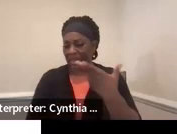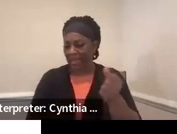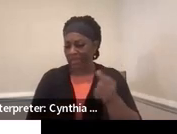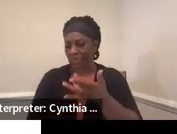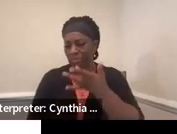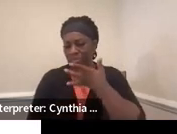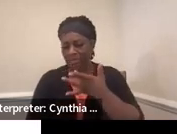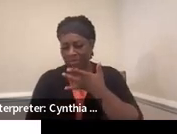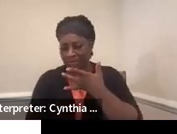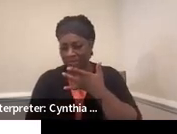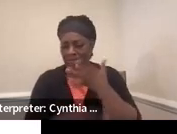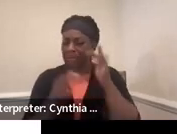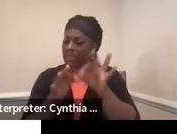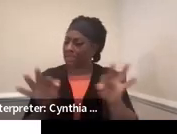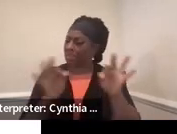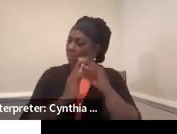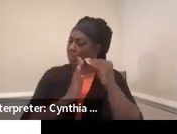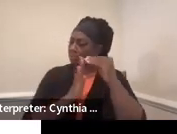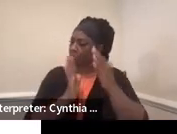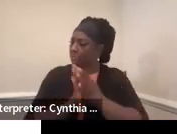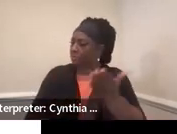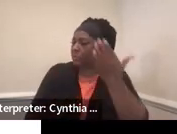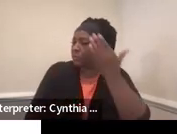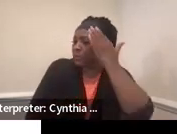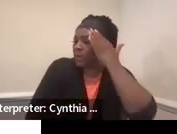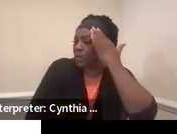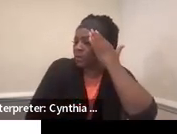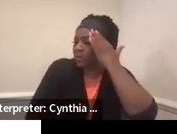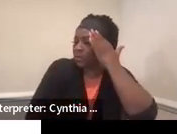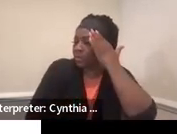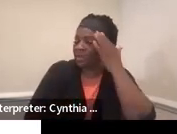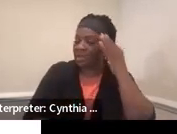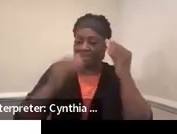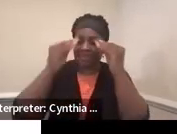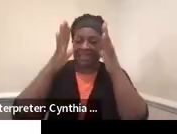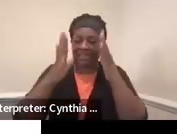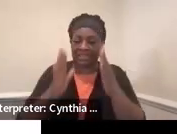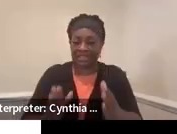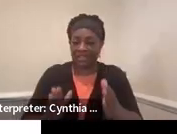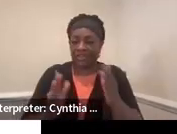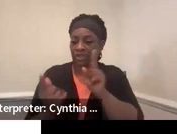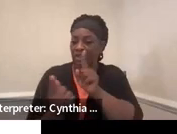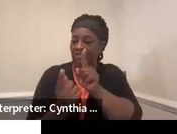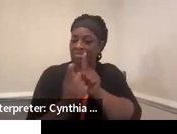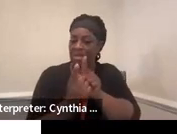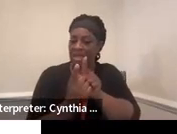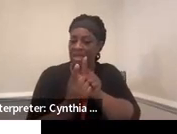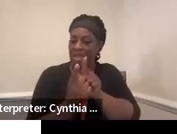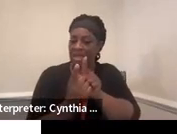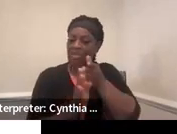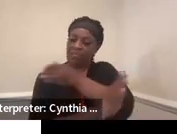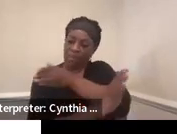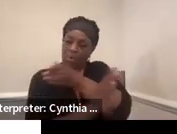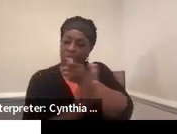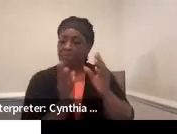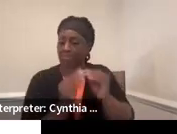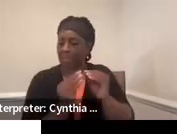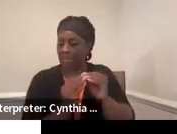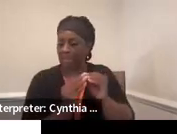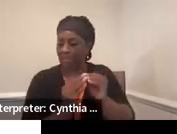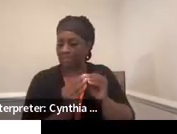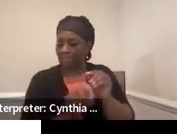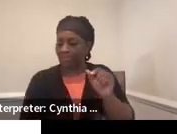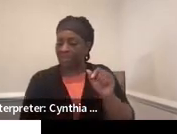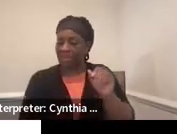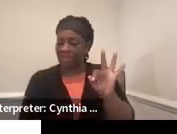So important to note that the teacher should have met with Dan prior to the meeting. If,